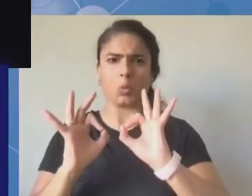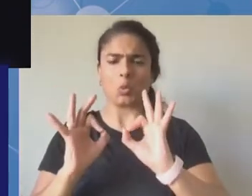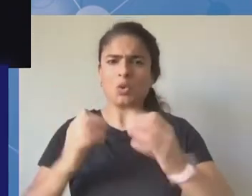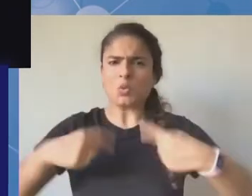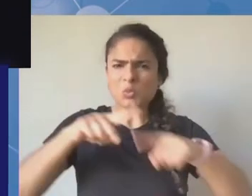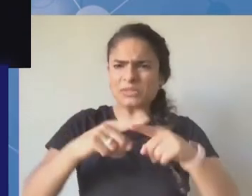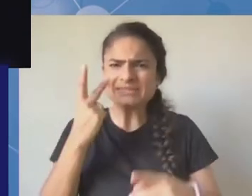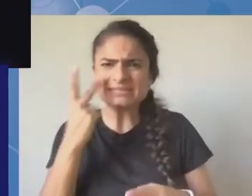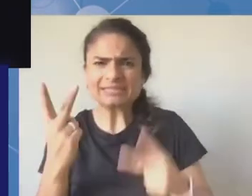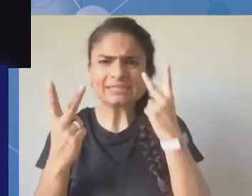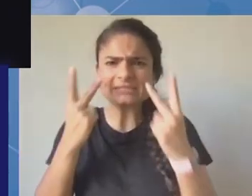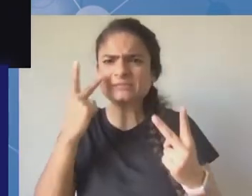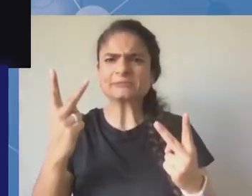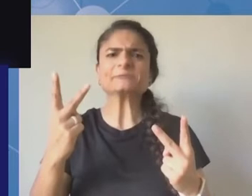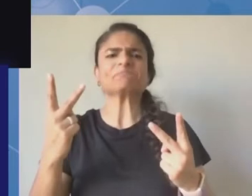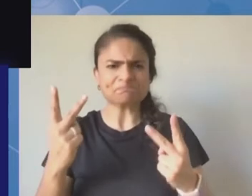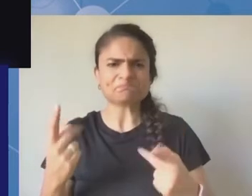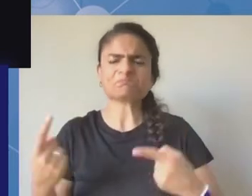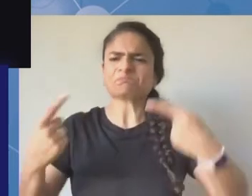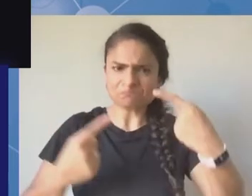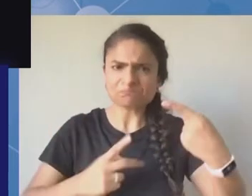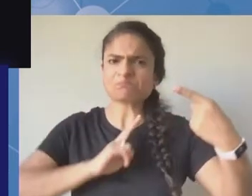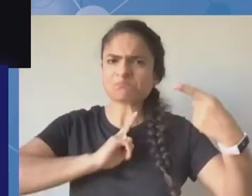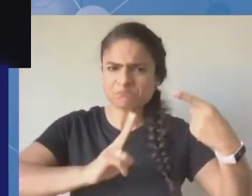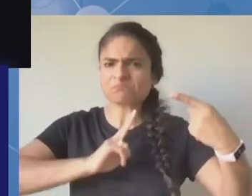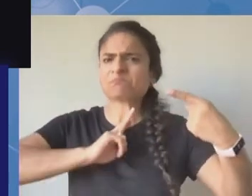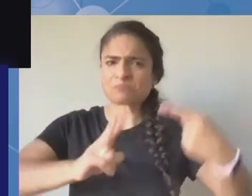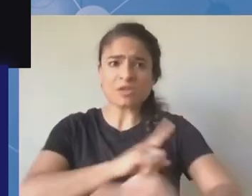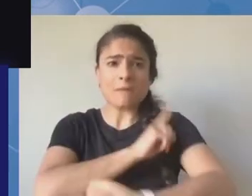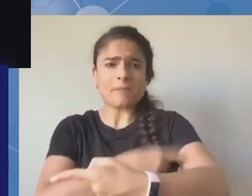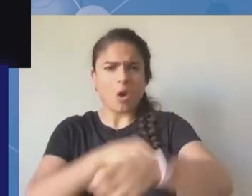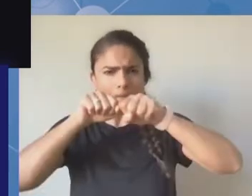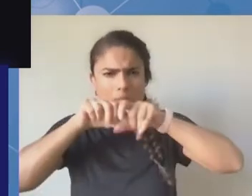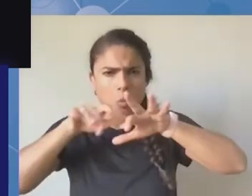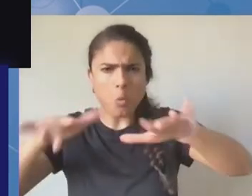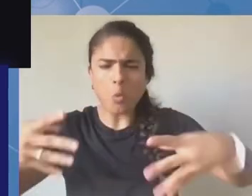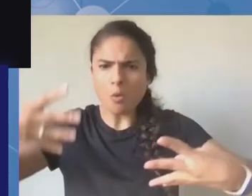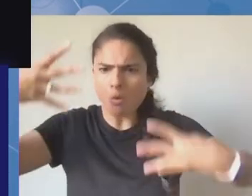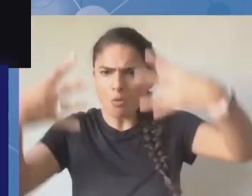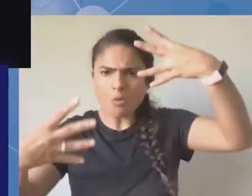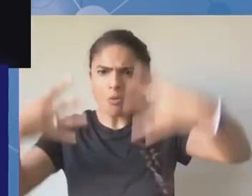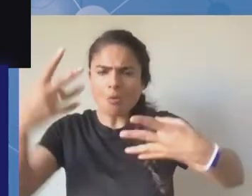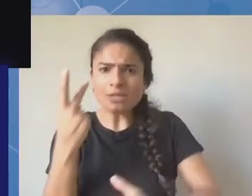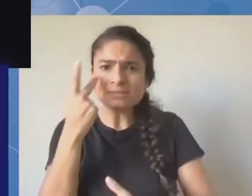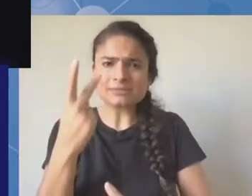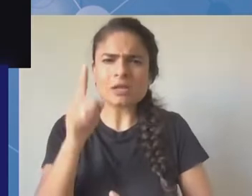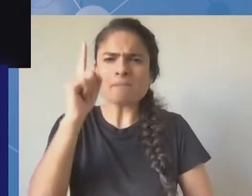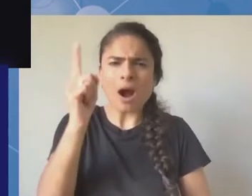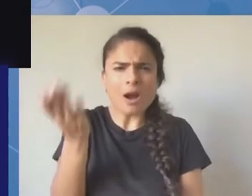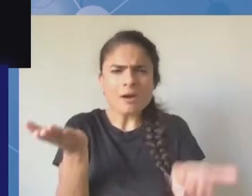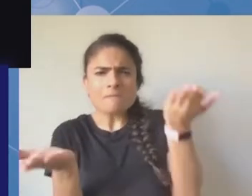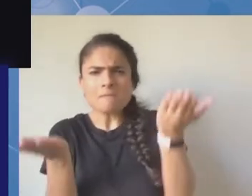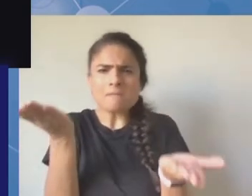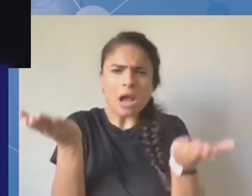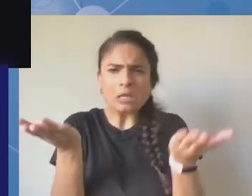We are big on policy. It is time we put faces, narratives for this collective innovation through localization, ownership, and